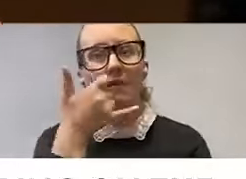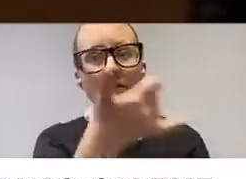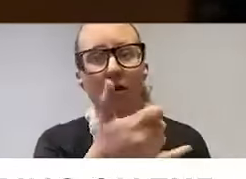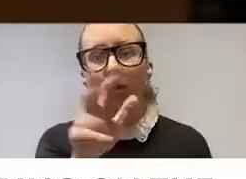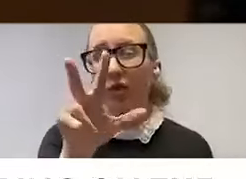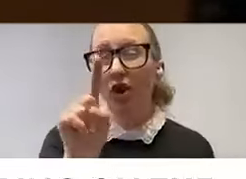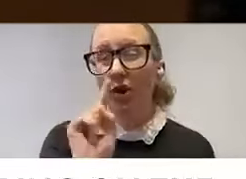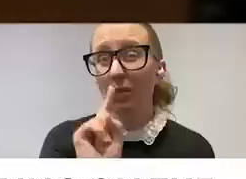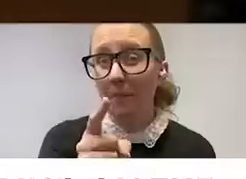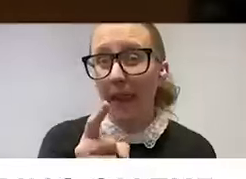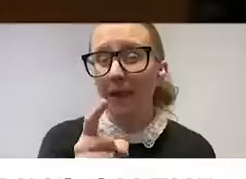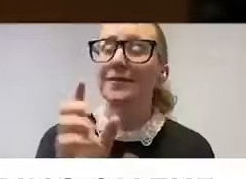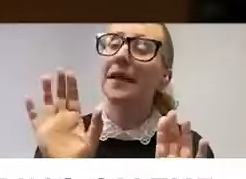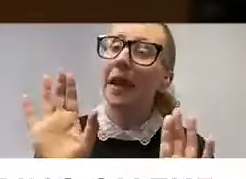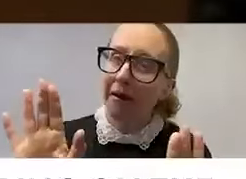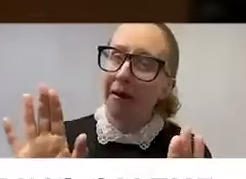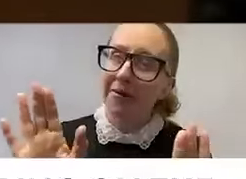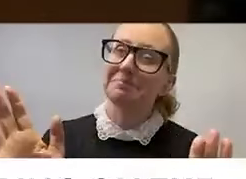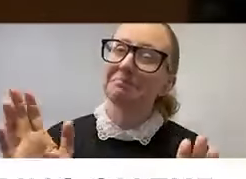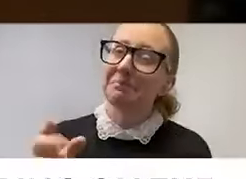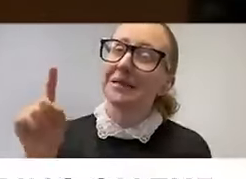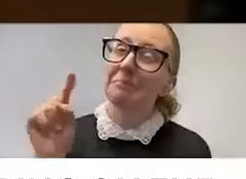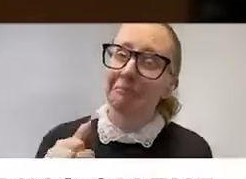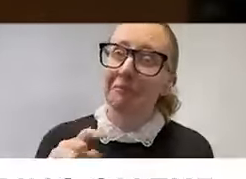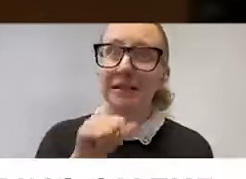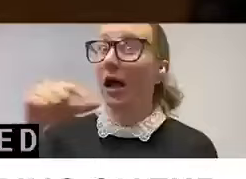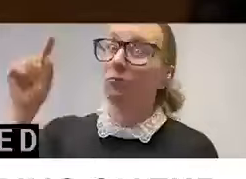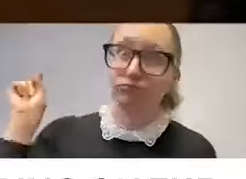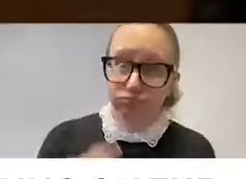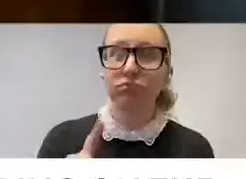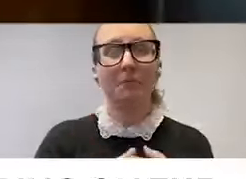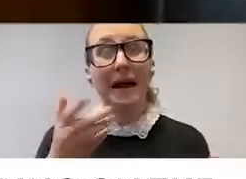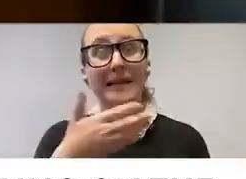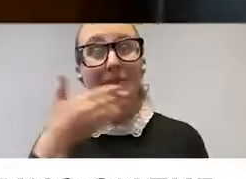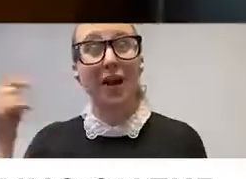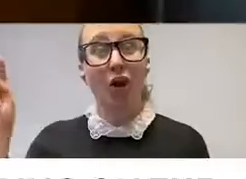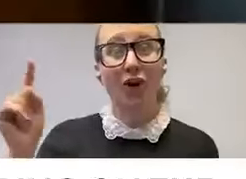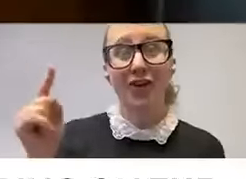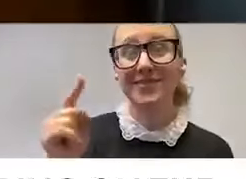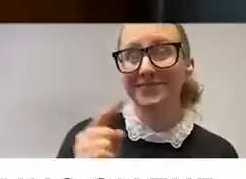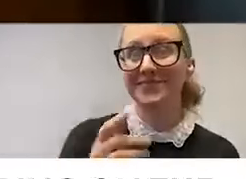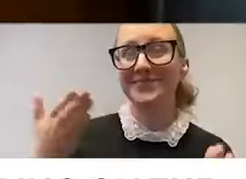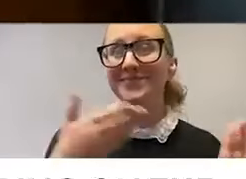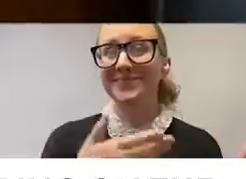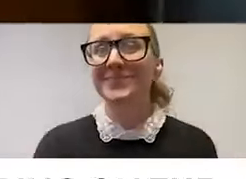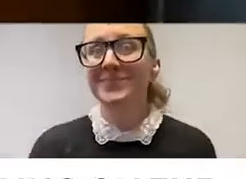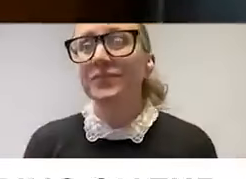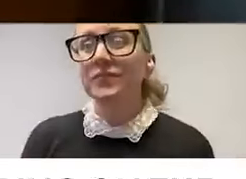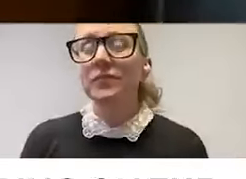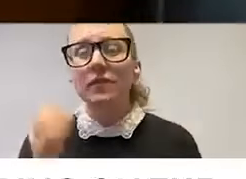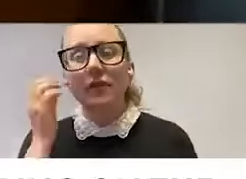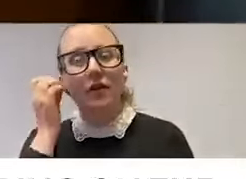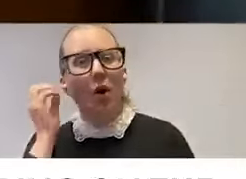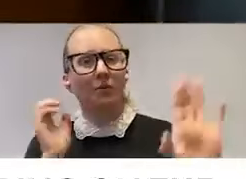Now, it's nothing to write home about, but it's better than 39 or 38. Better directionally, sure. So I'm mindful of my limited time